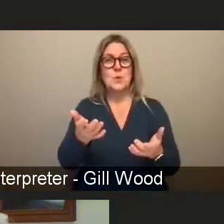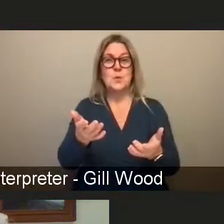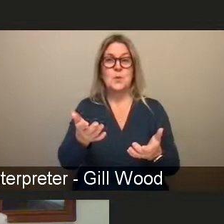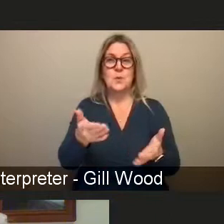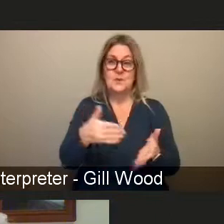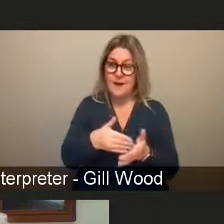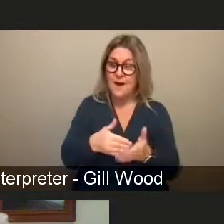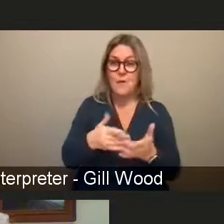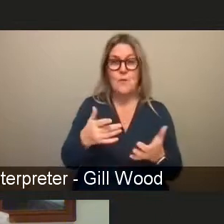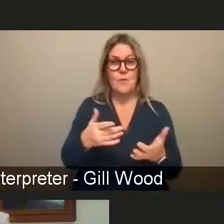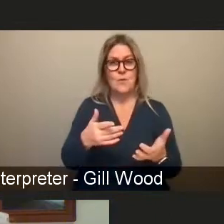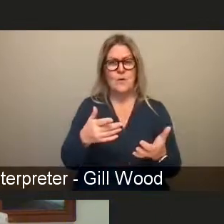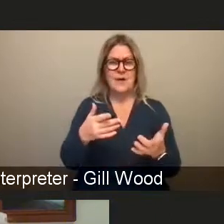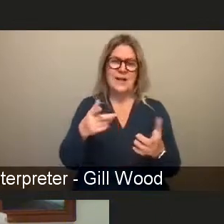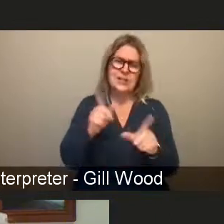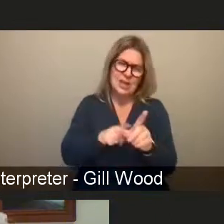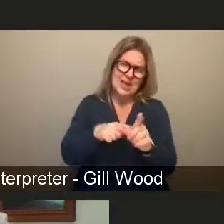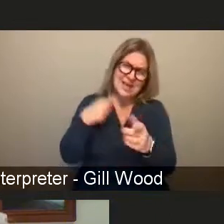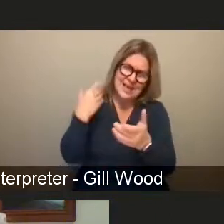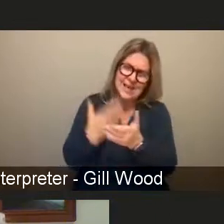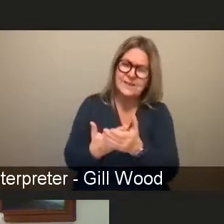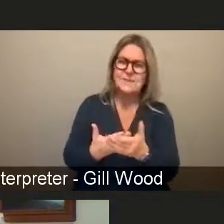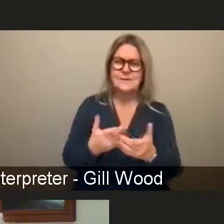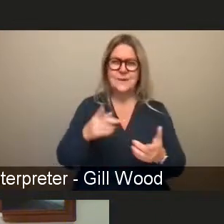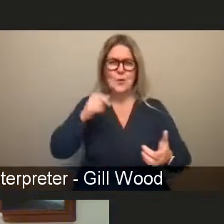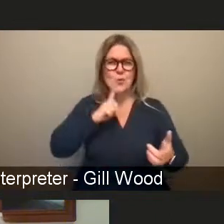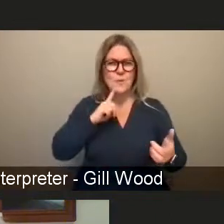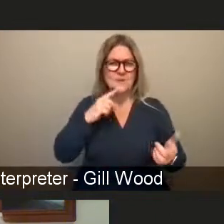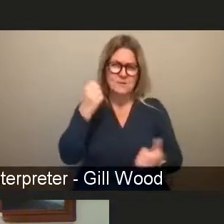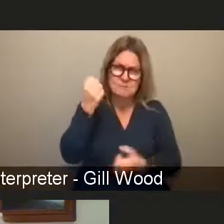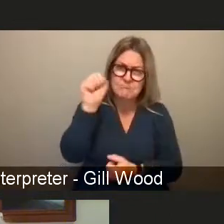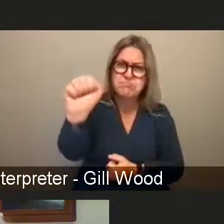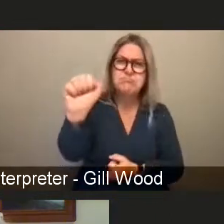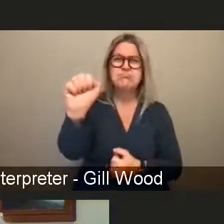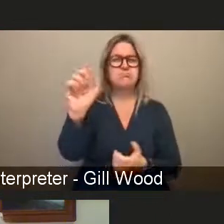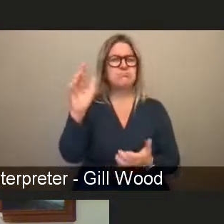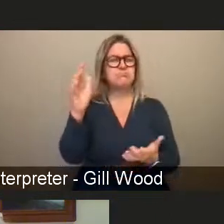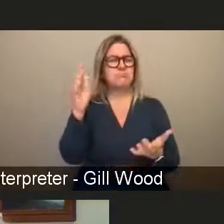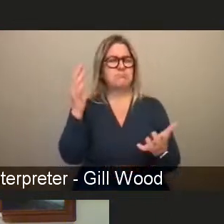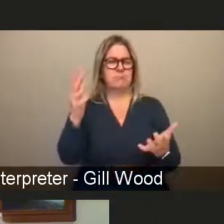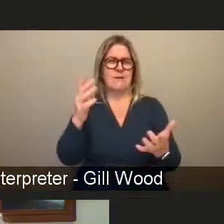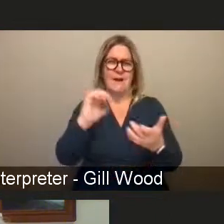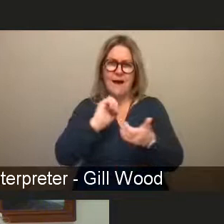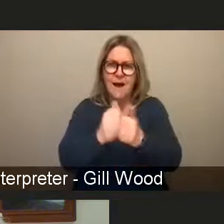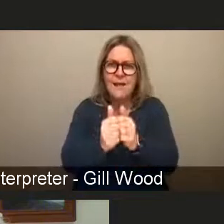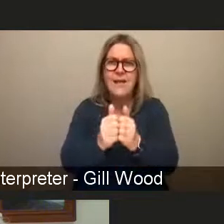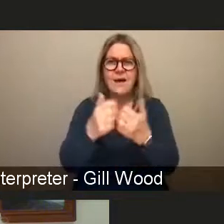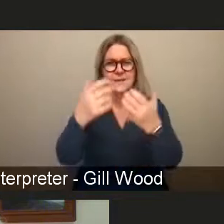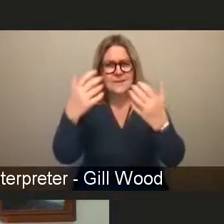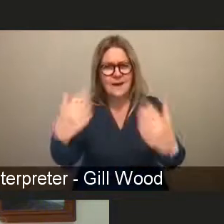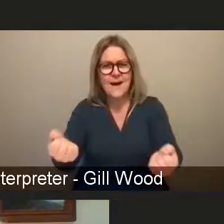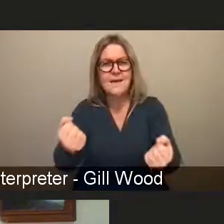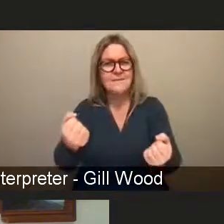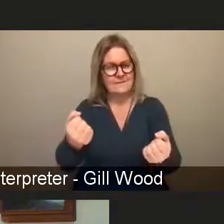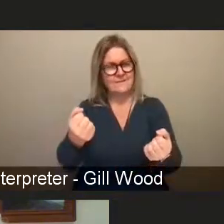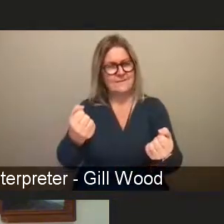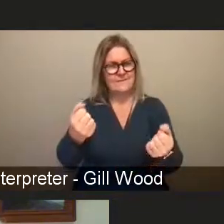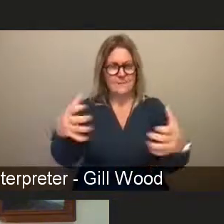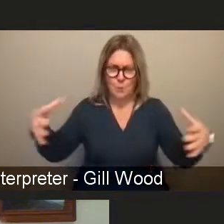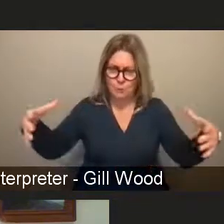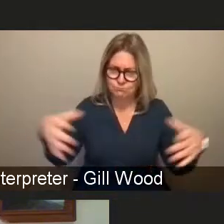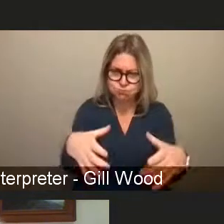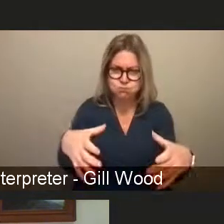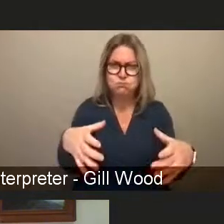movement and the allies who have joined us and the um uh and the um and the